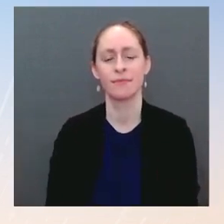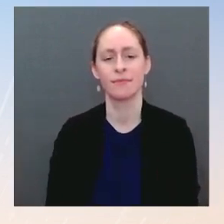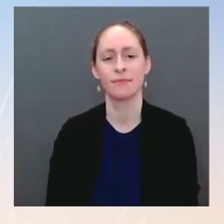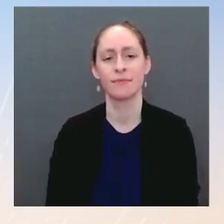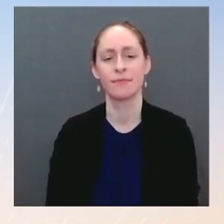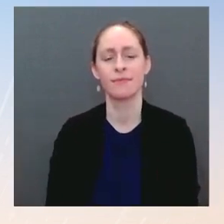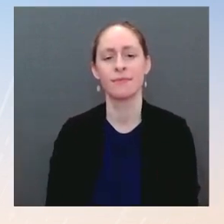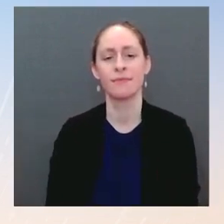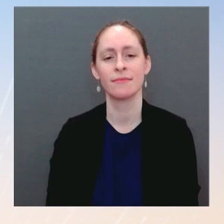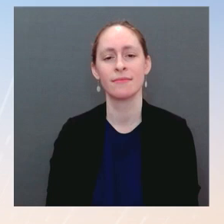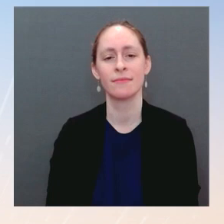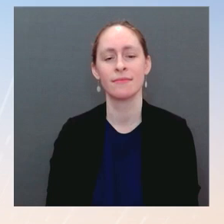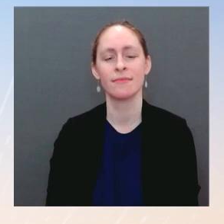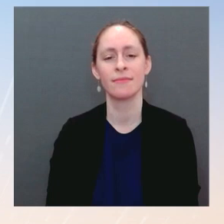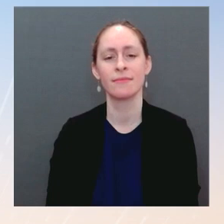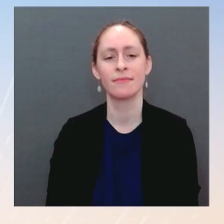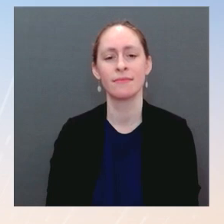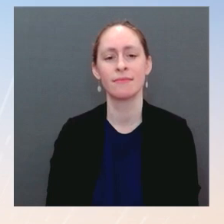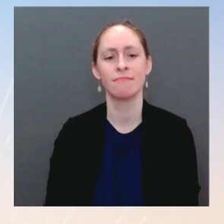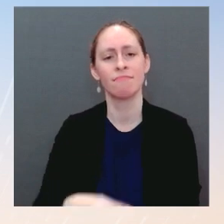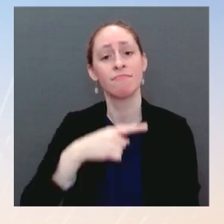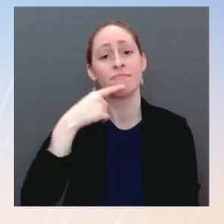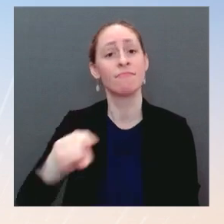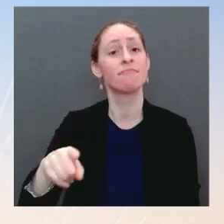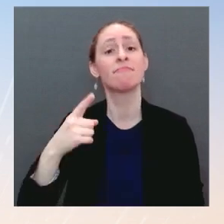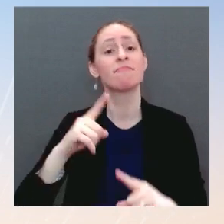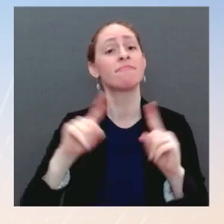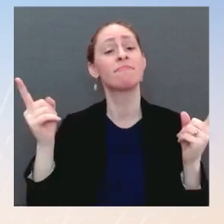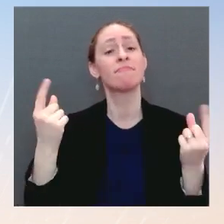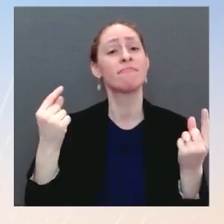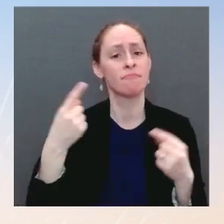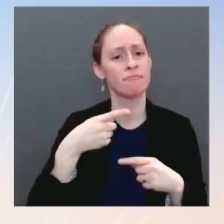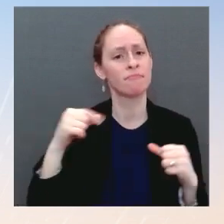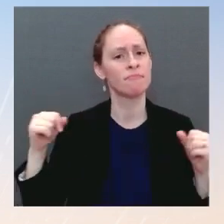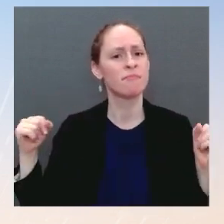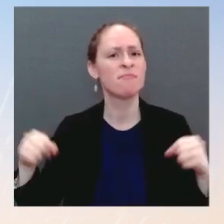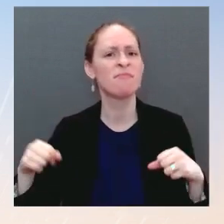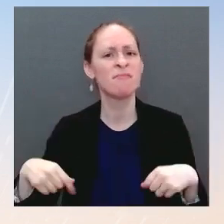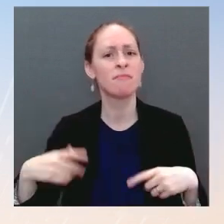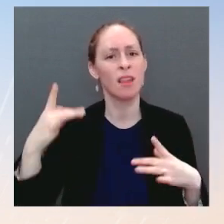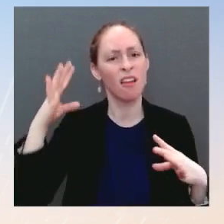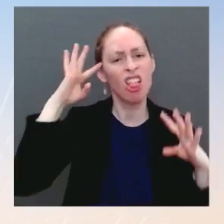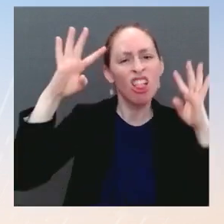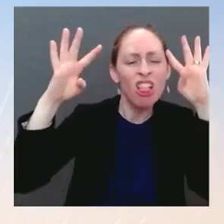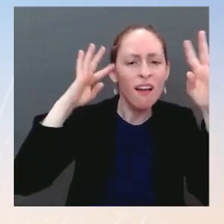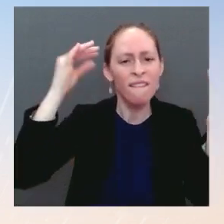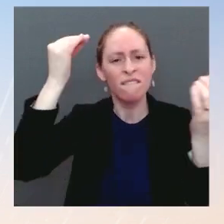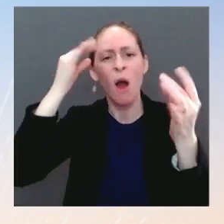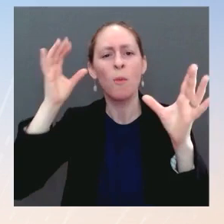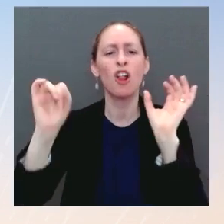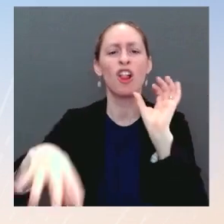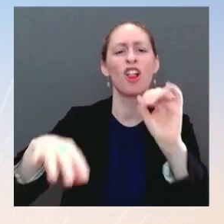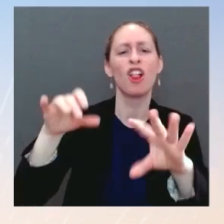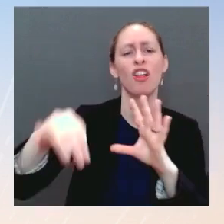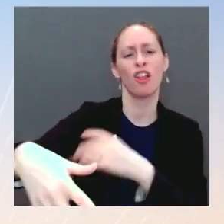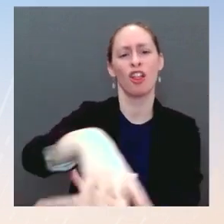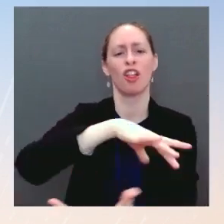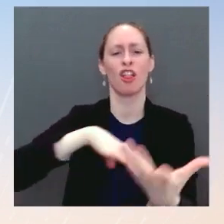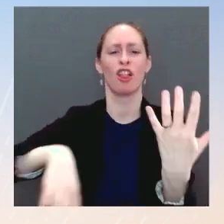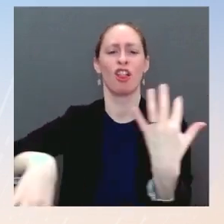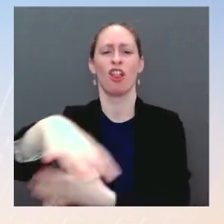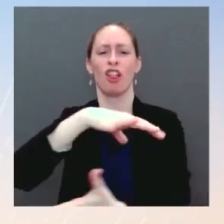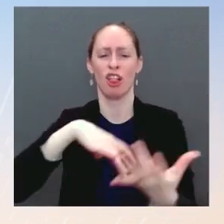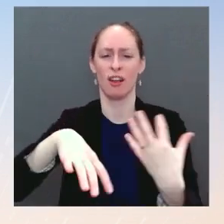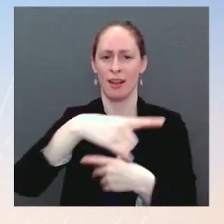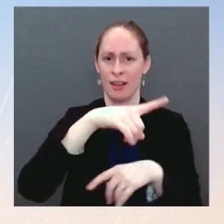you know, lay the — attempt to lay the predicate for an invasion is something that we have to be quite mindful of. That's a